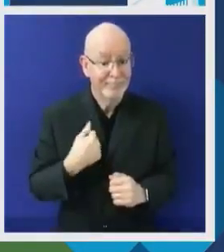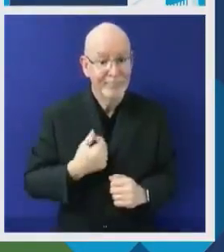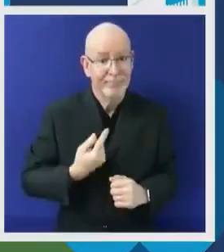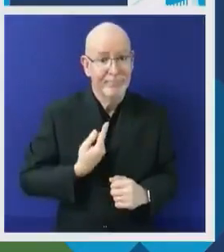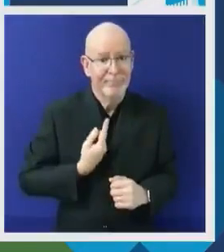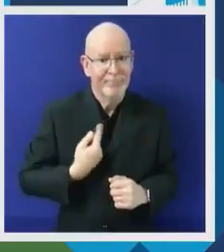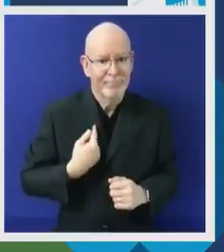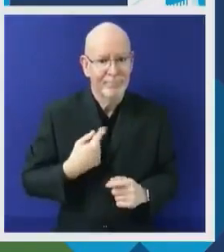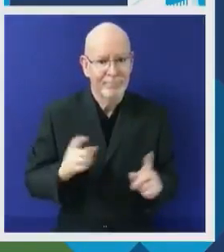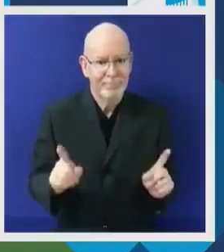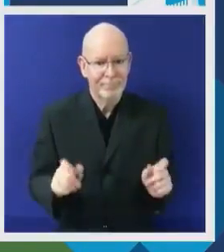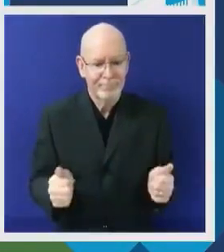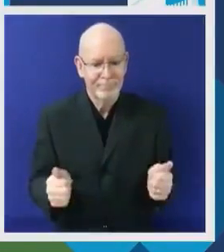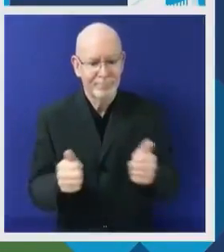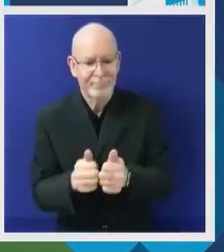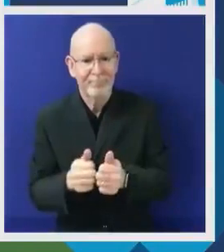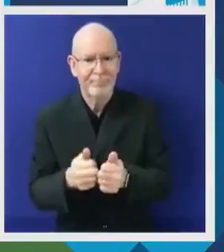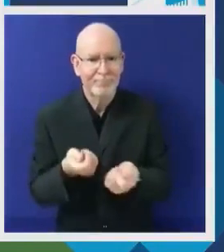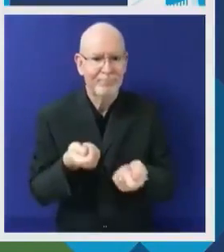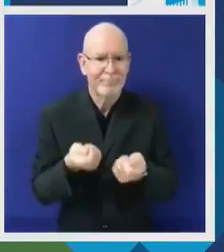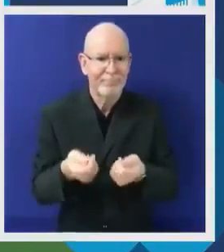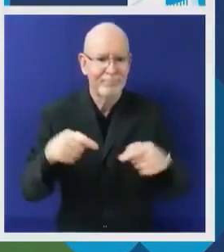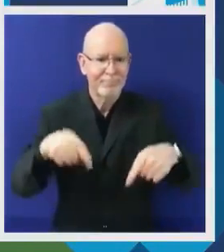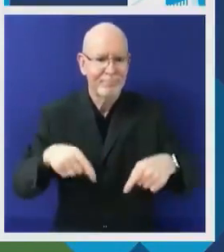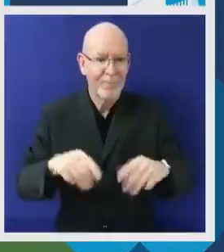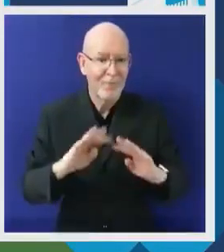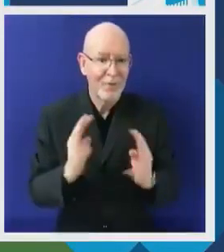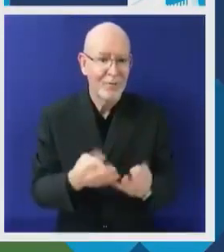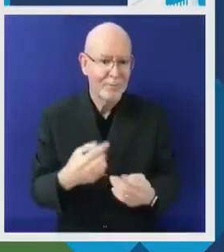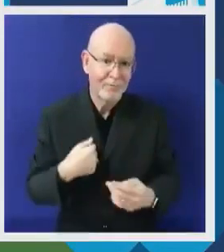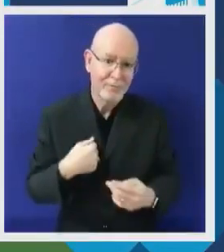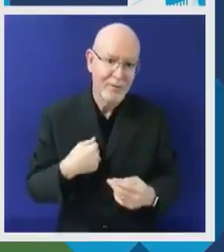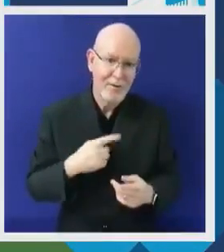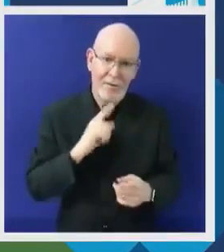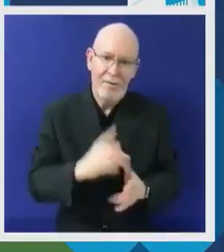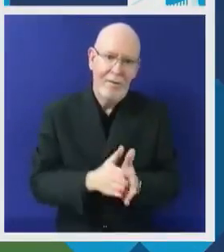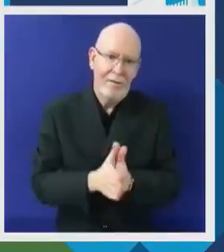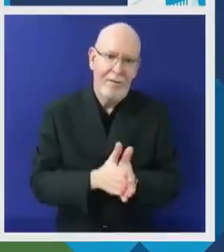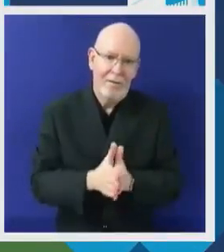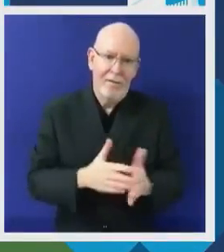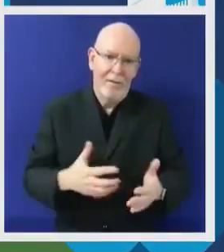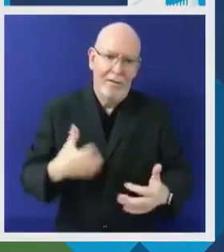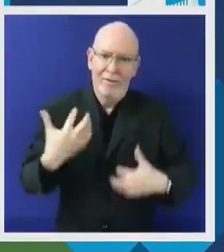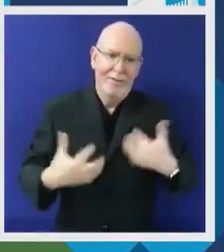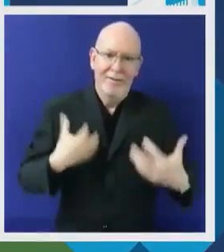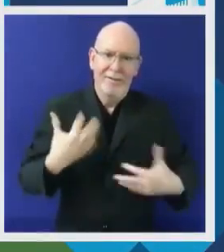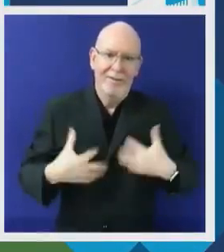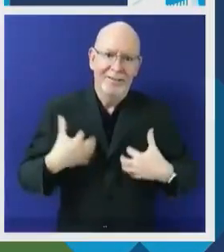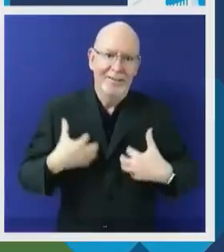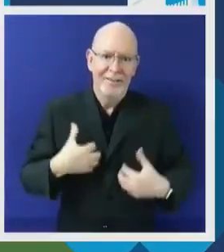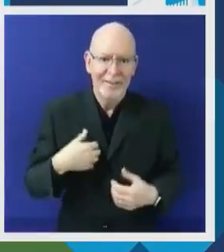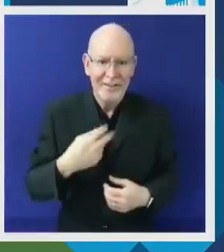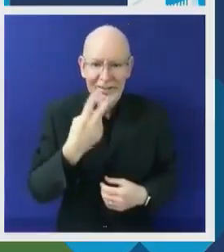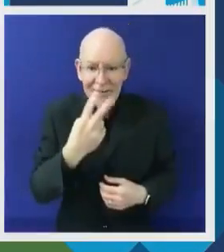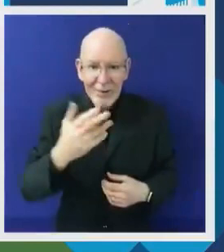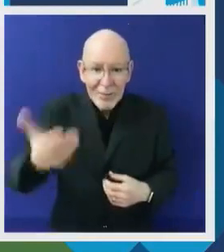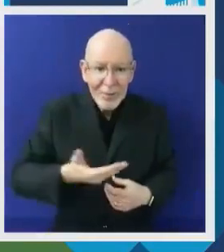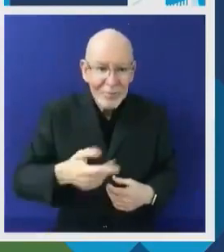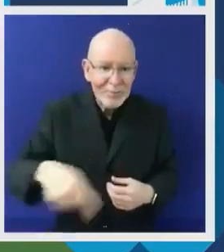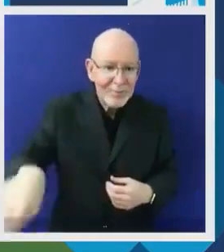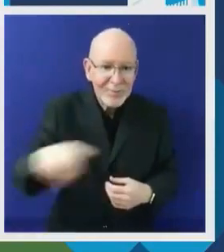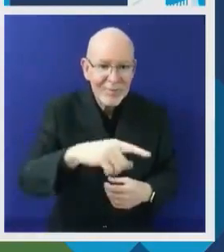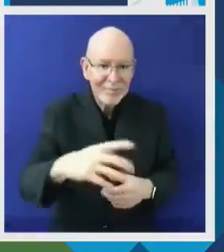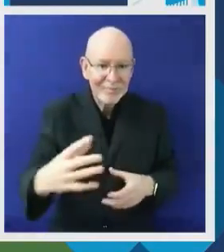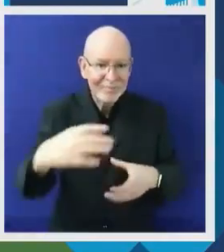gathering of young people at the UN ever. It is my hope that this milestone convening will